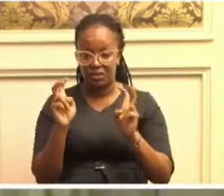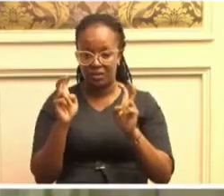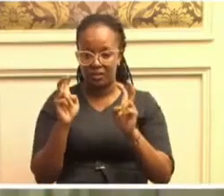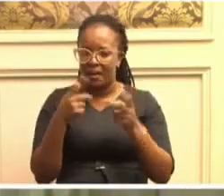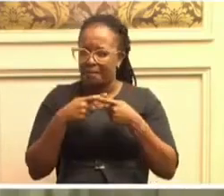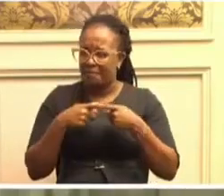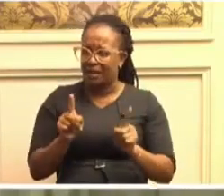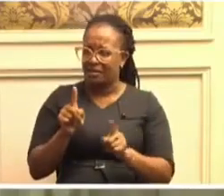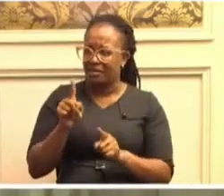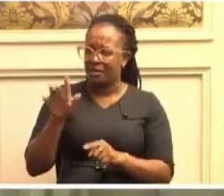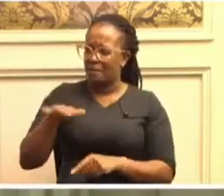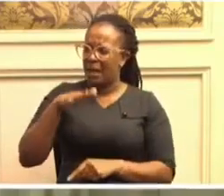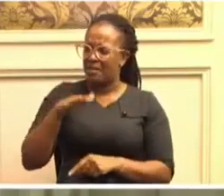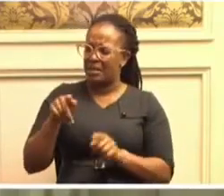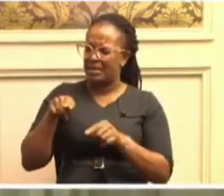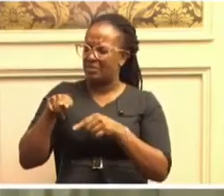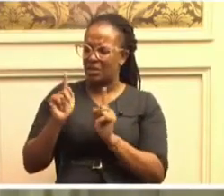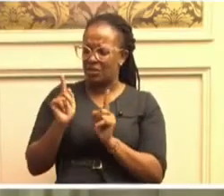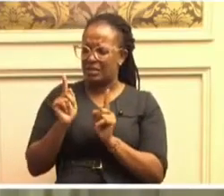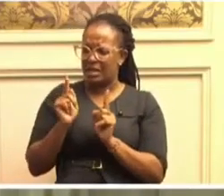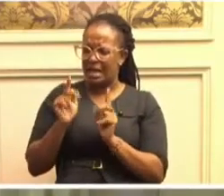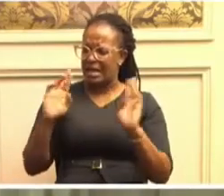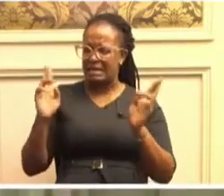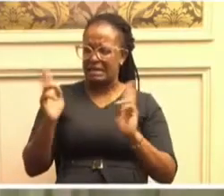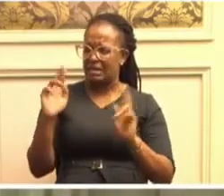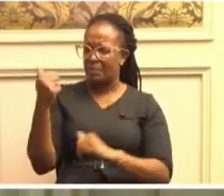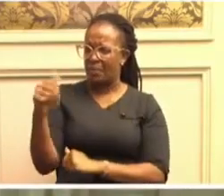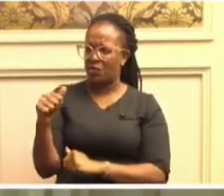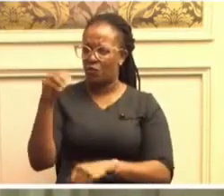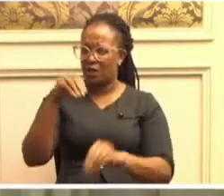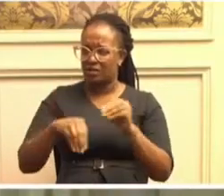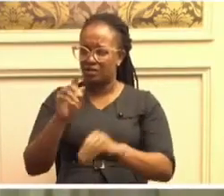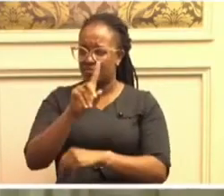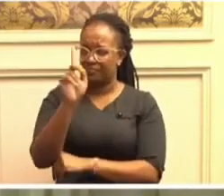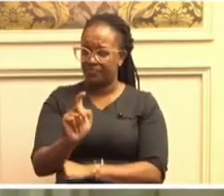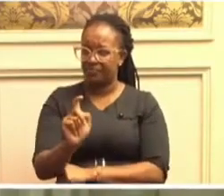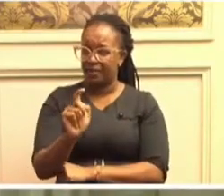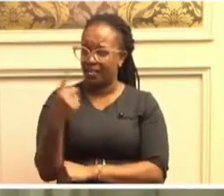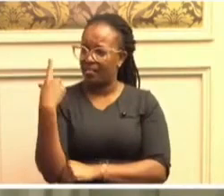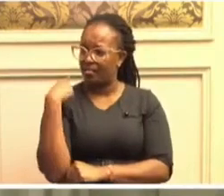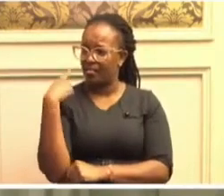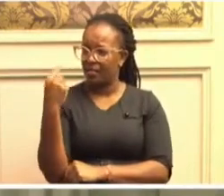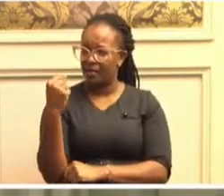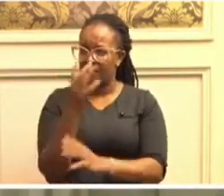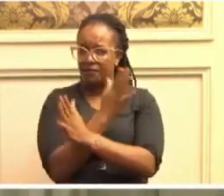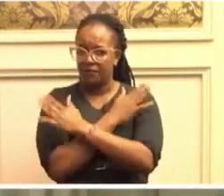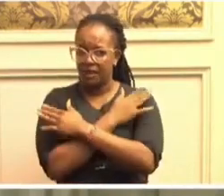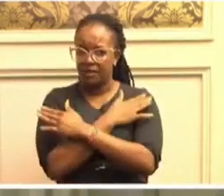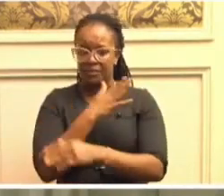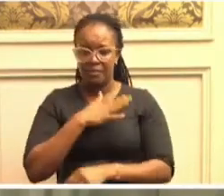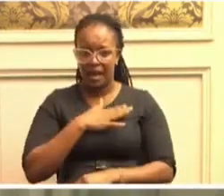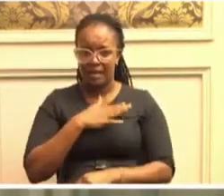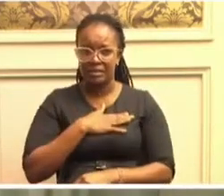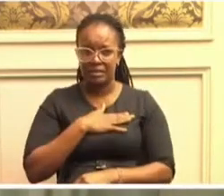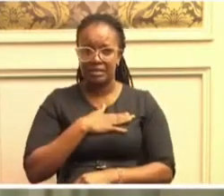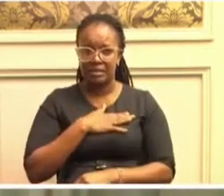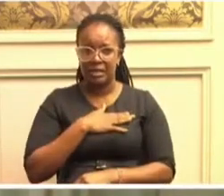is least prepared? The other day, a very good friend of mine, a retired judge of